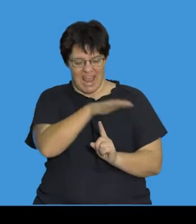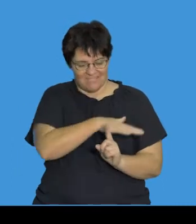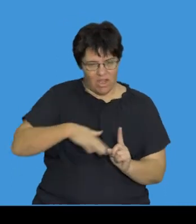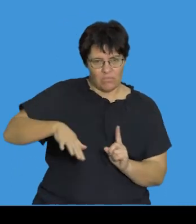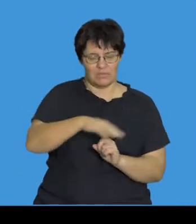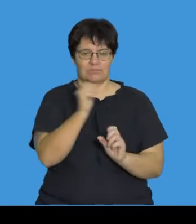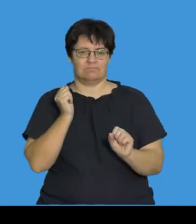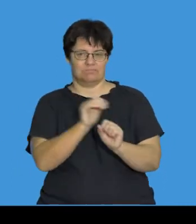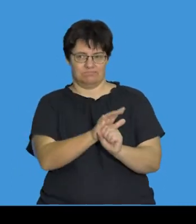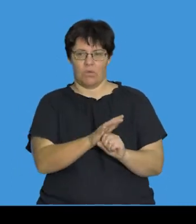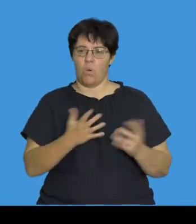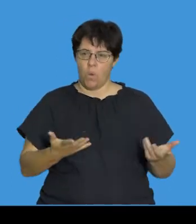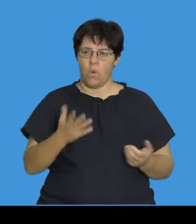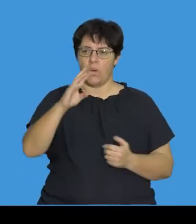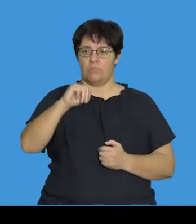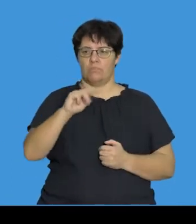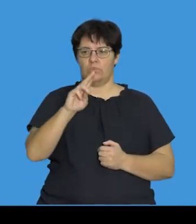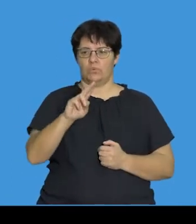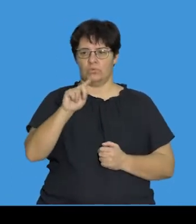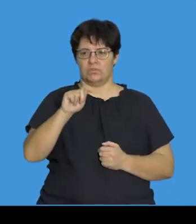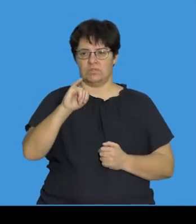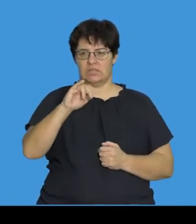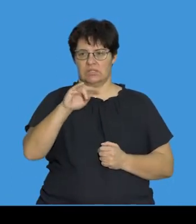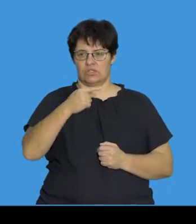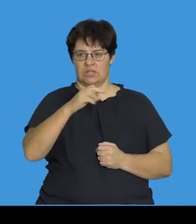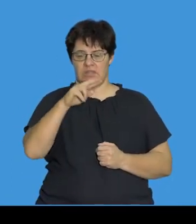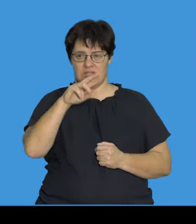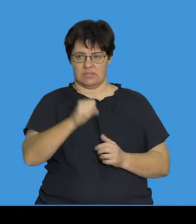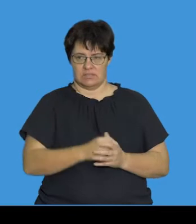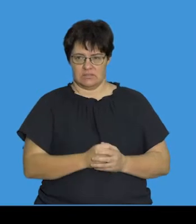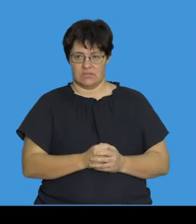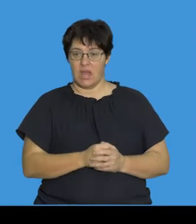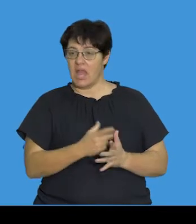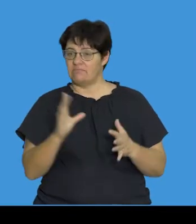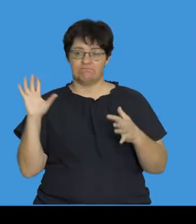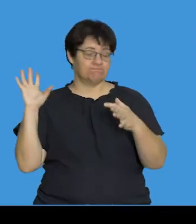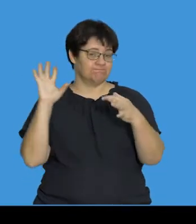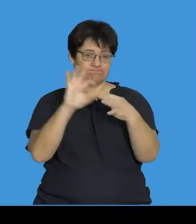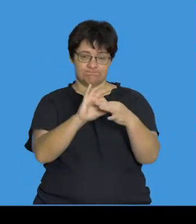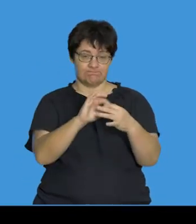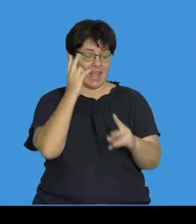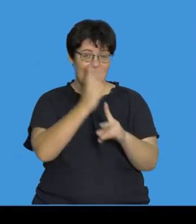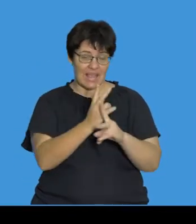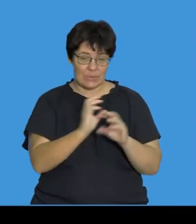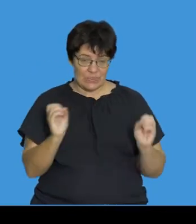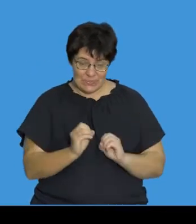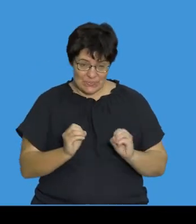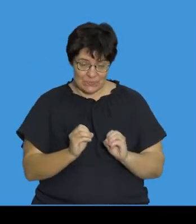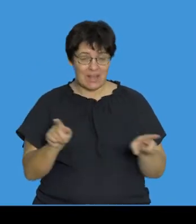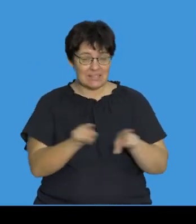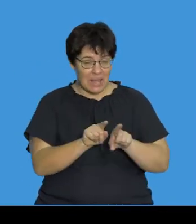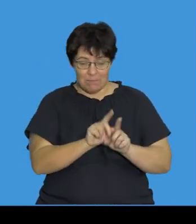environmental factors or mutagens. If the broken ends do not rejoin the same pattern,